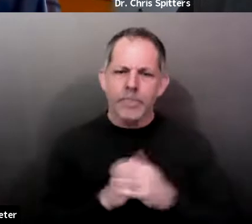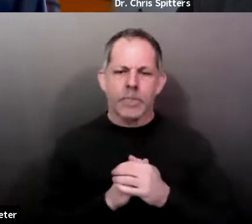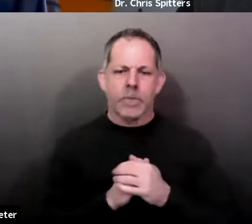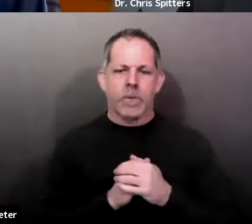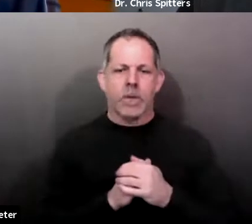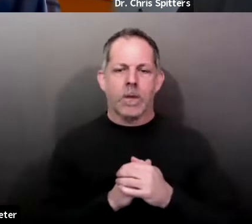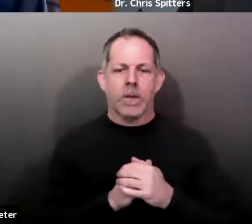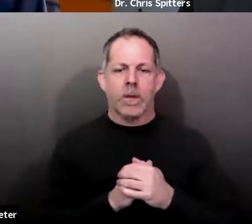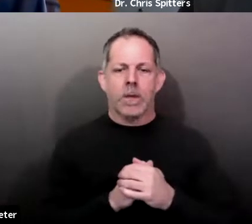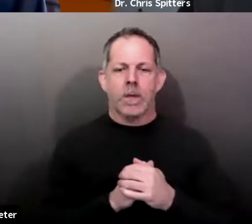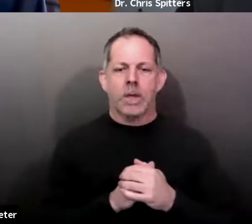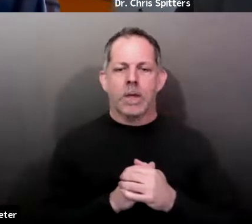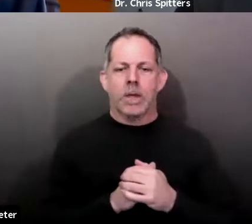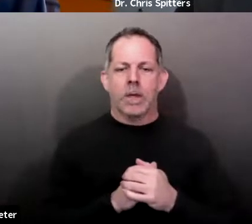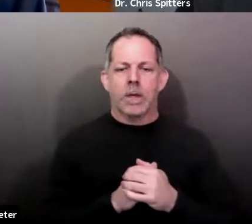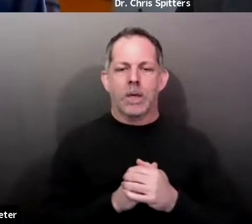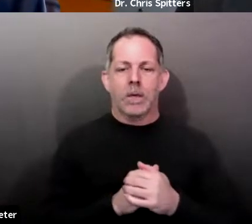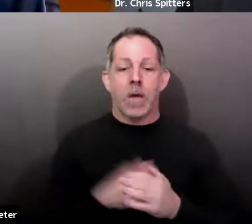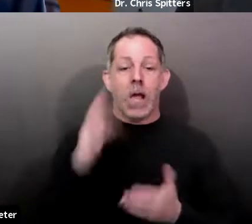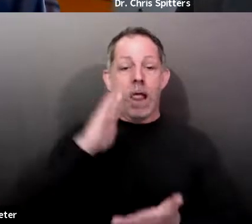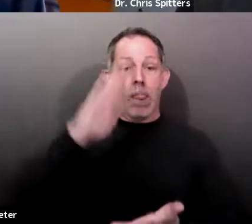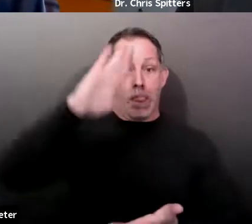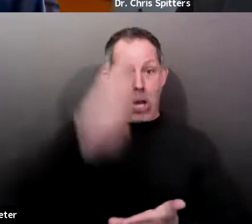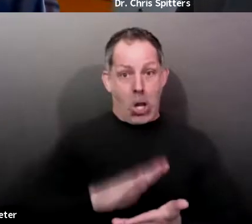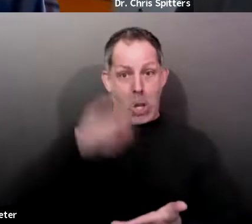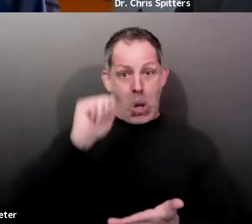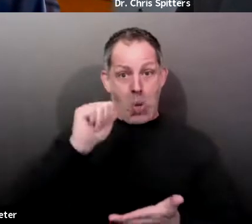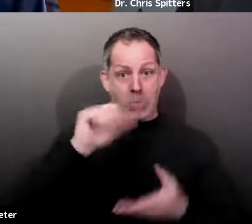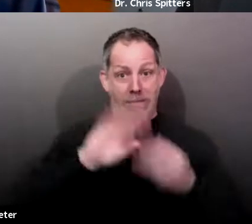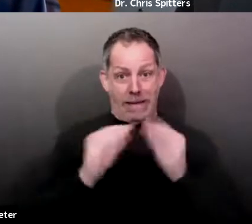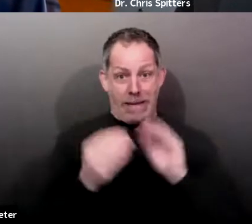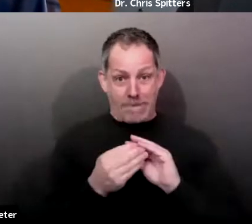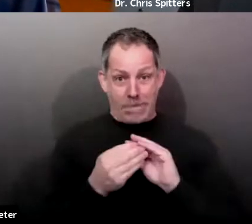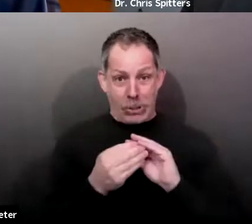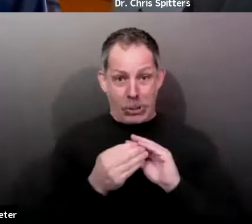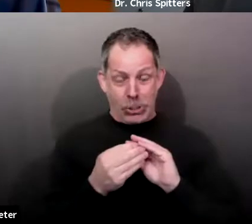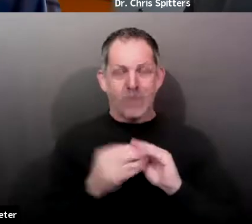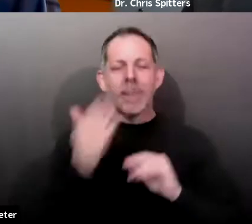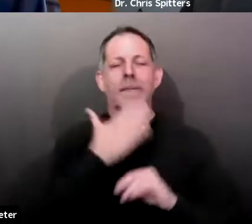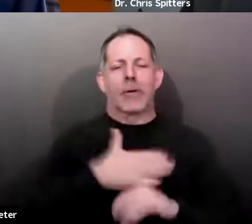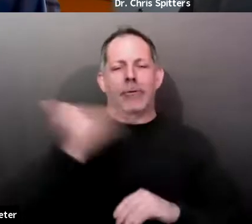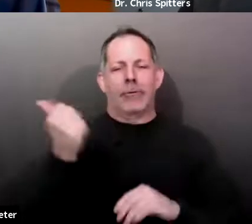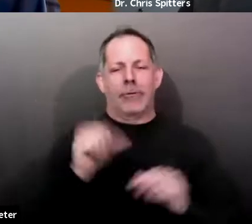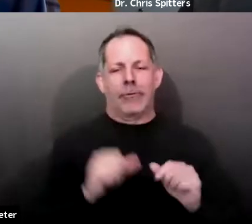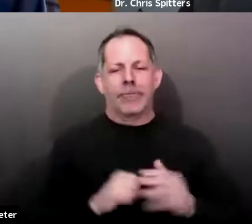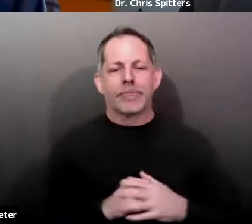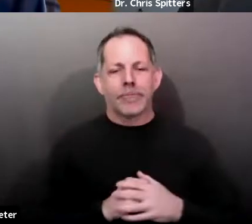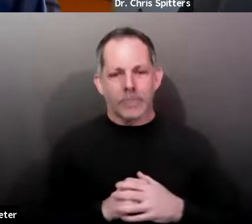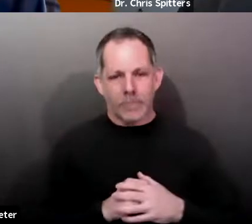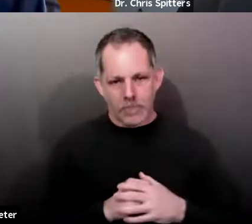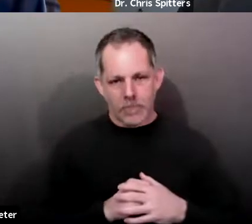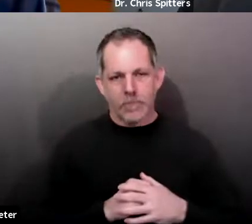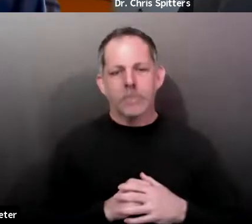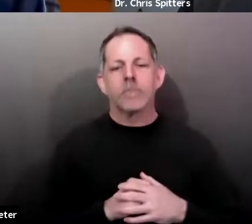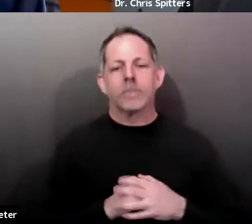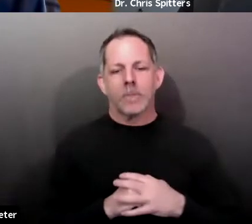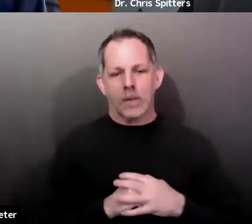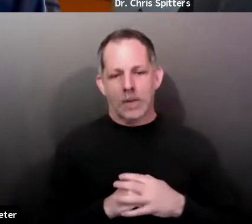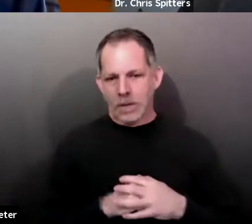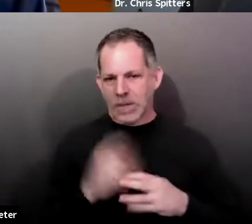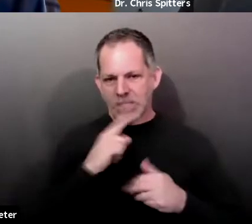incidence, the longer, uh, you know, leeway we have to get vaccination out before the next